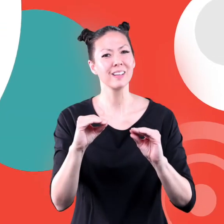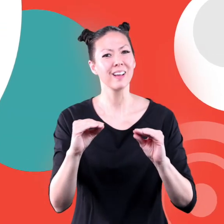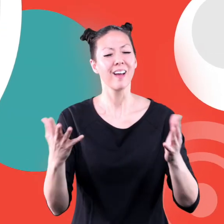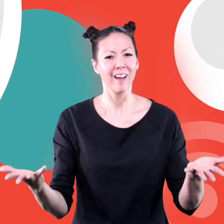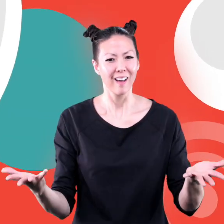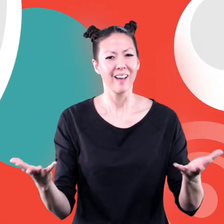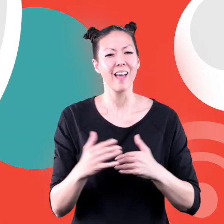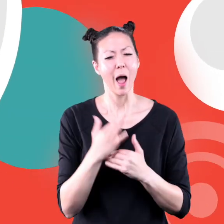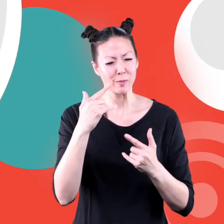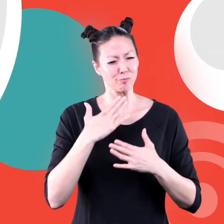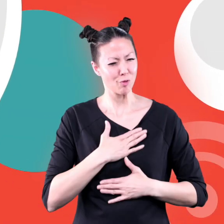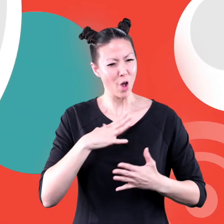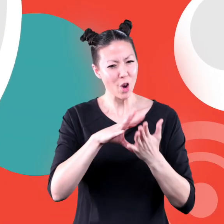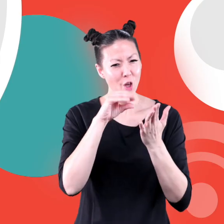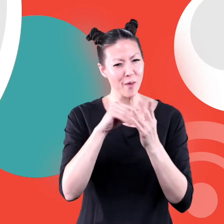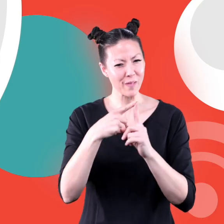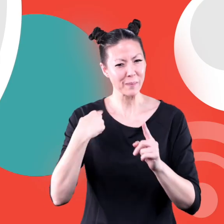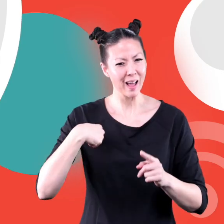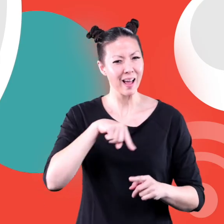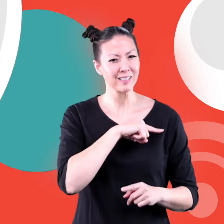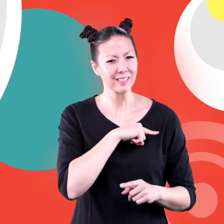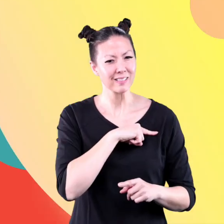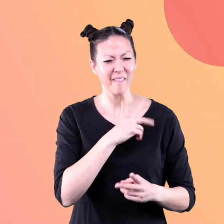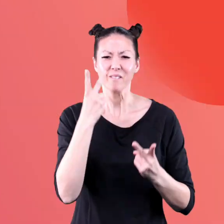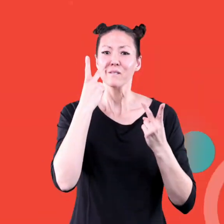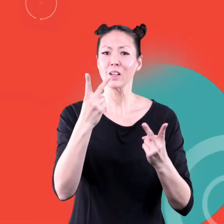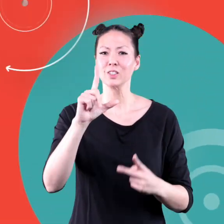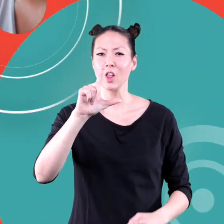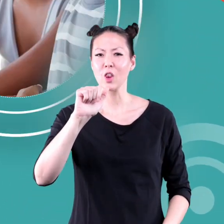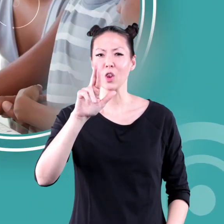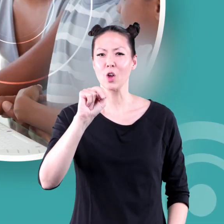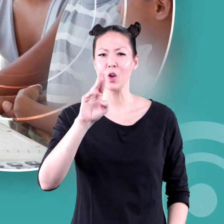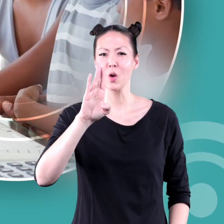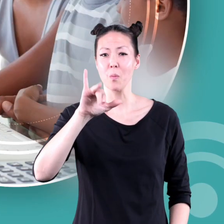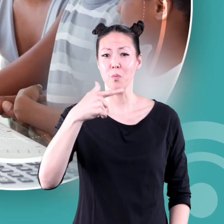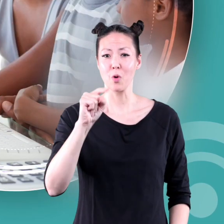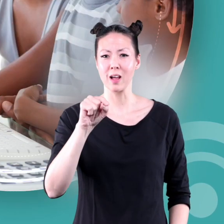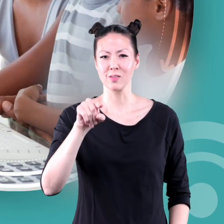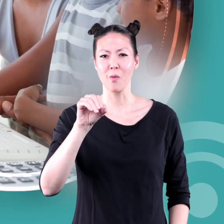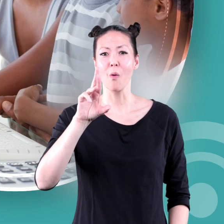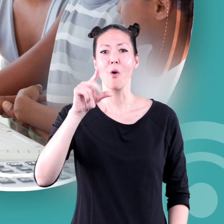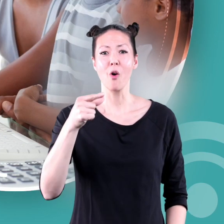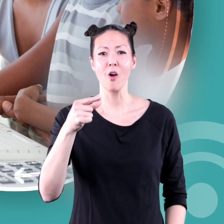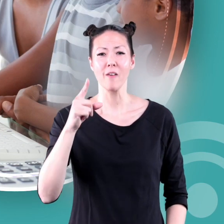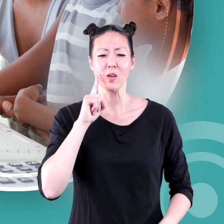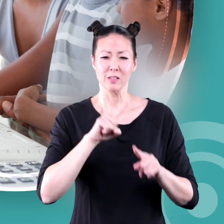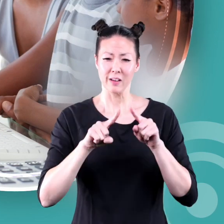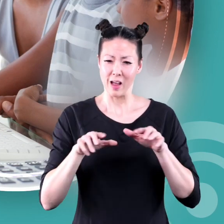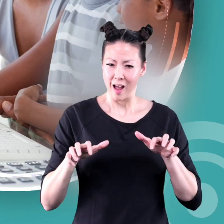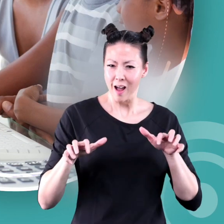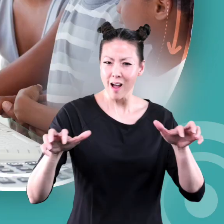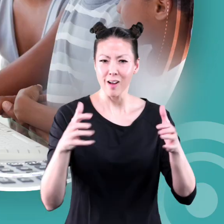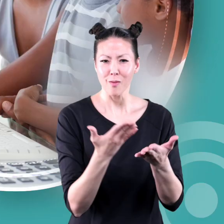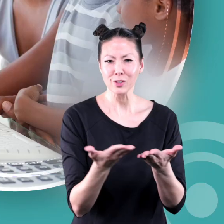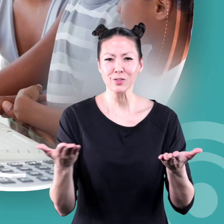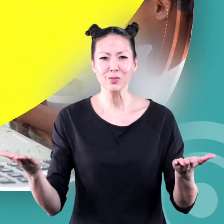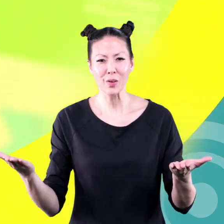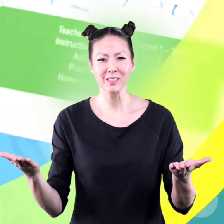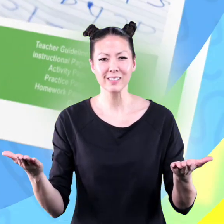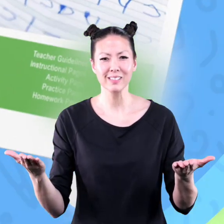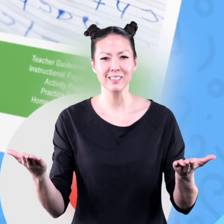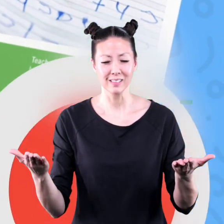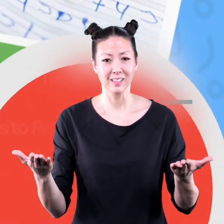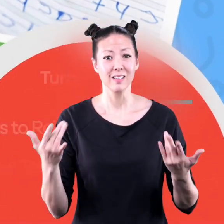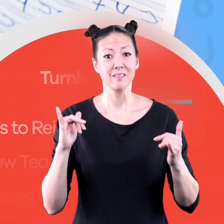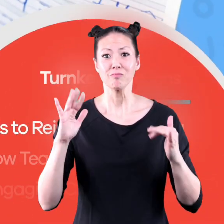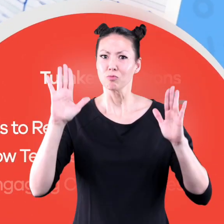Hope you had fun learning with us. Visit us at learnbright.org for thousands of free resources